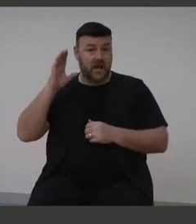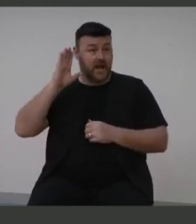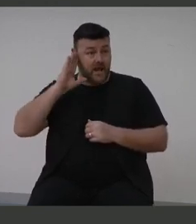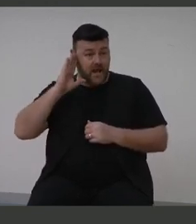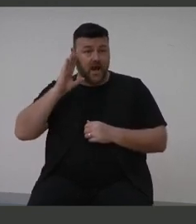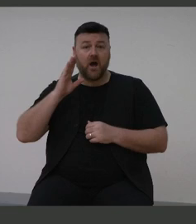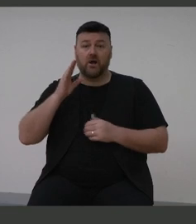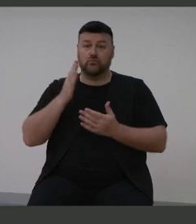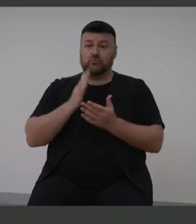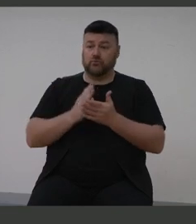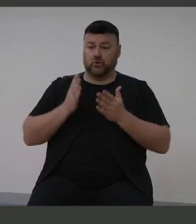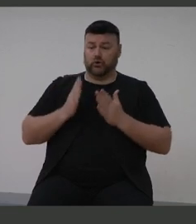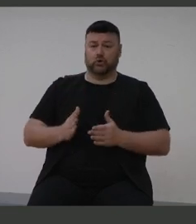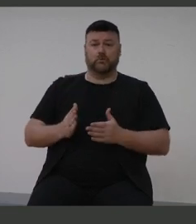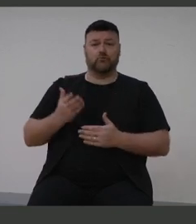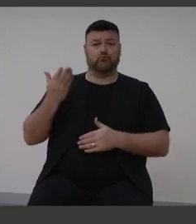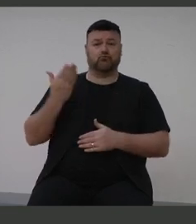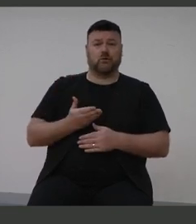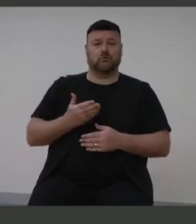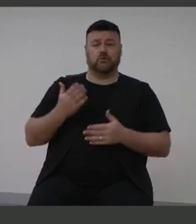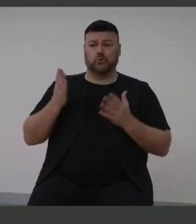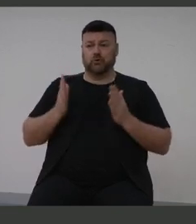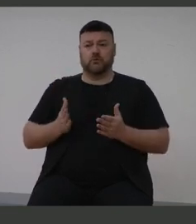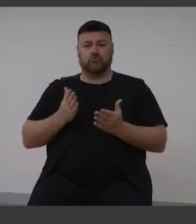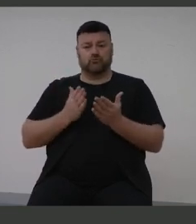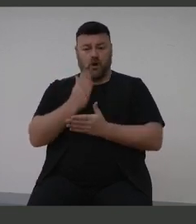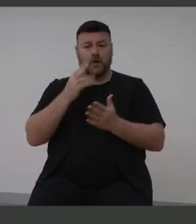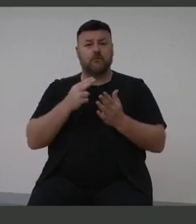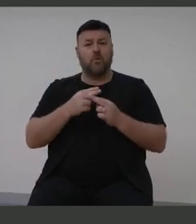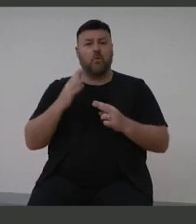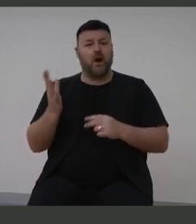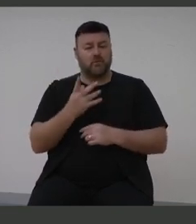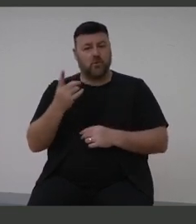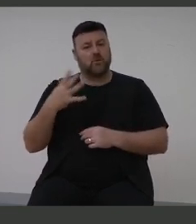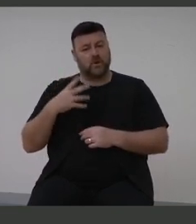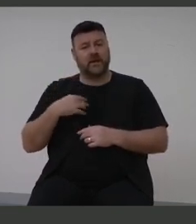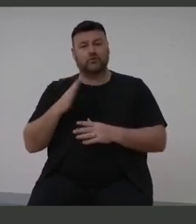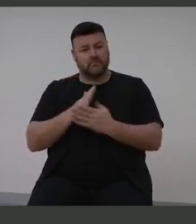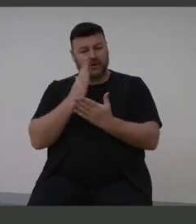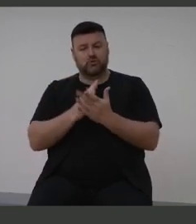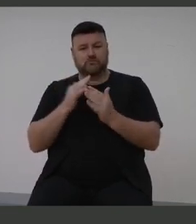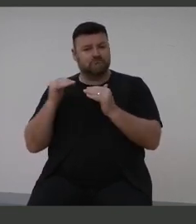do whatever we can to make sure that we ensure equity in this country. Thank you.